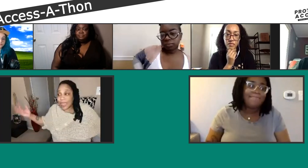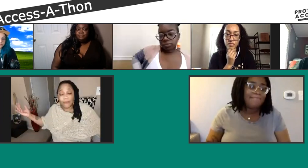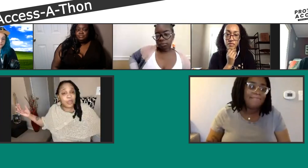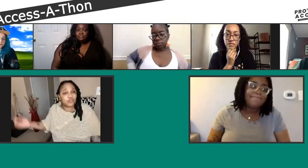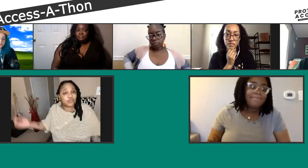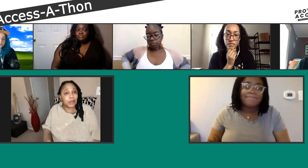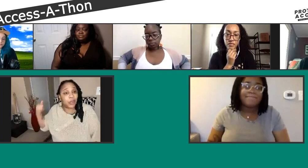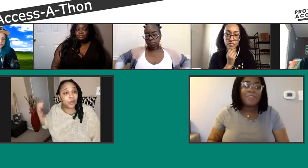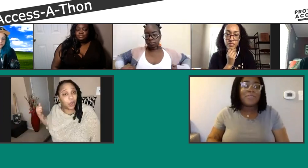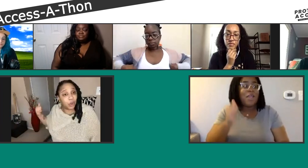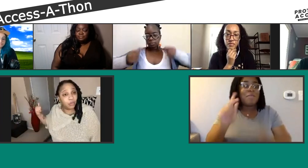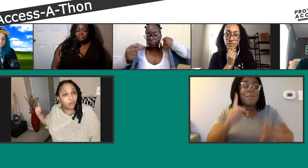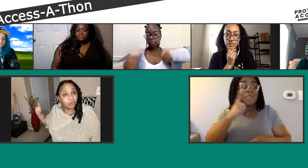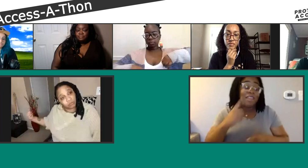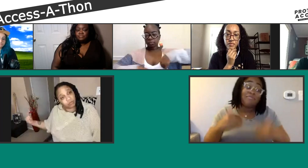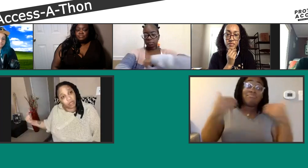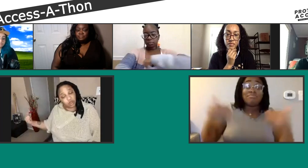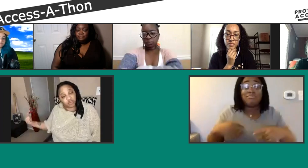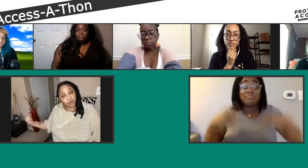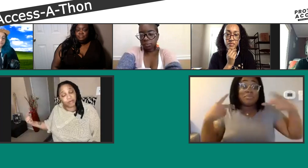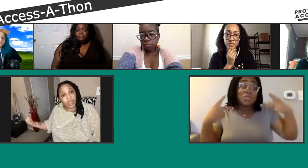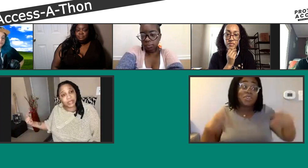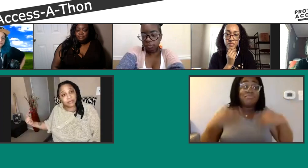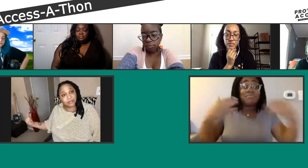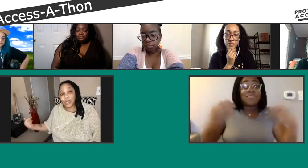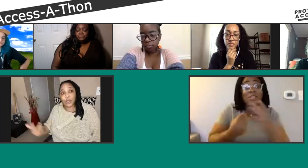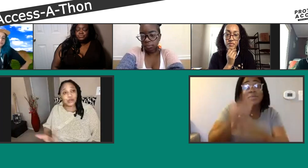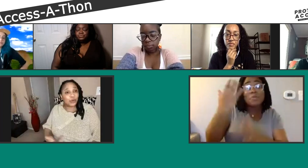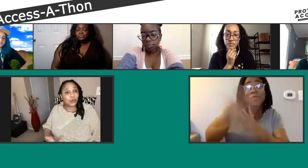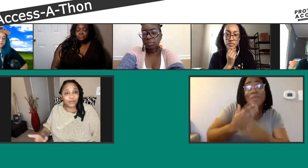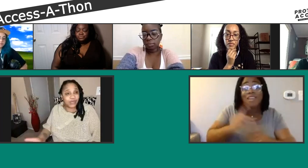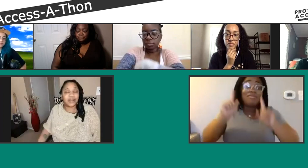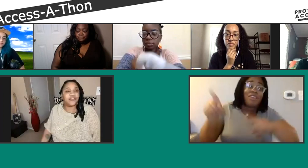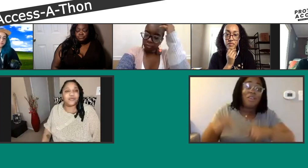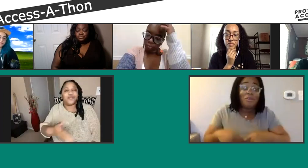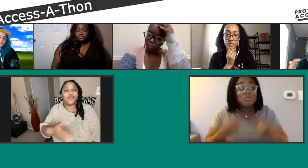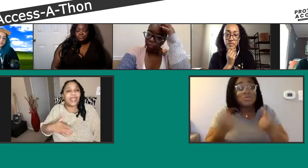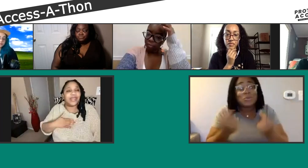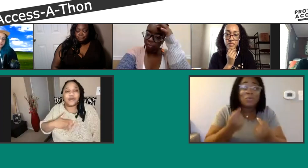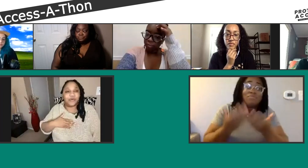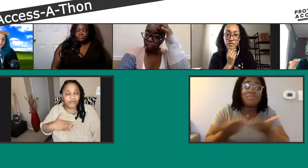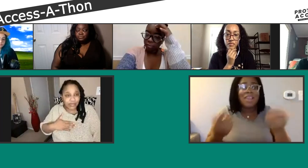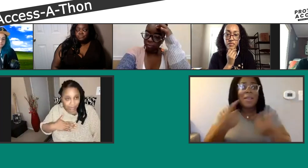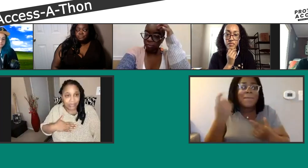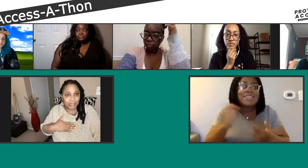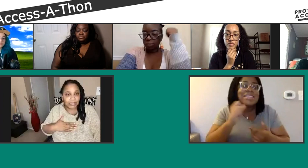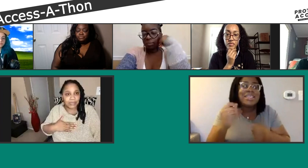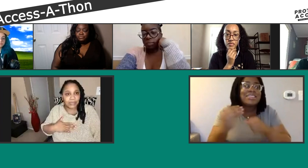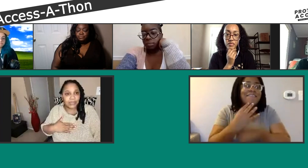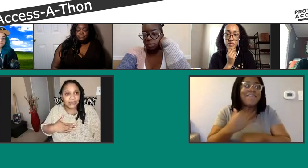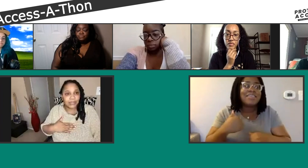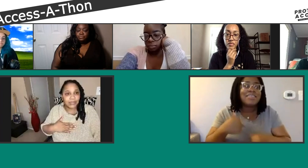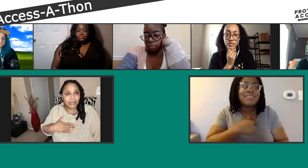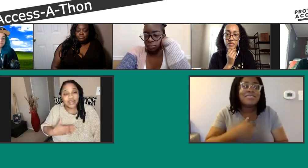else, hey, we're gonna turn up. We're gonna go. We're gonna go to spring break. We're gonna do whatever we gotta do because we, it don't affect us.